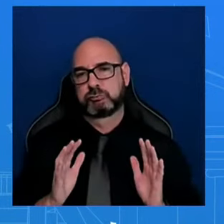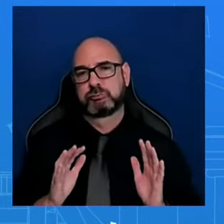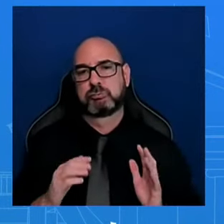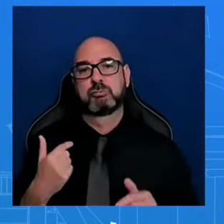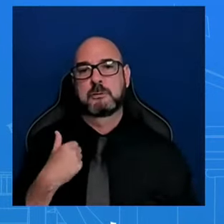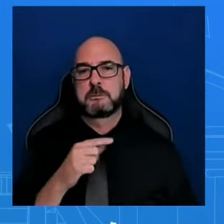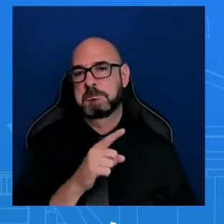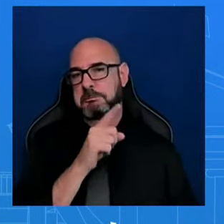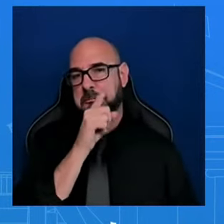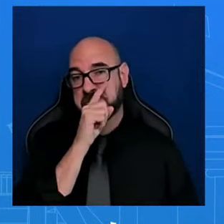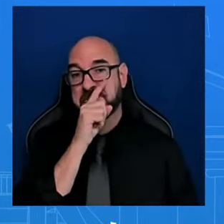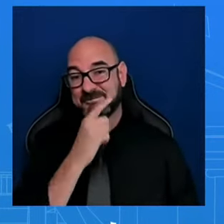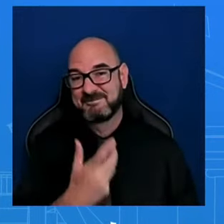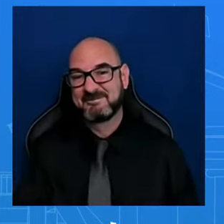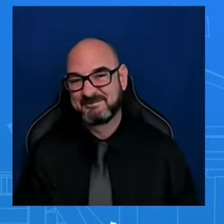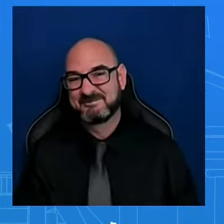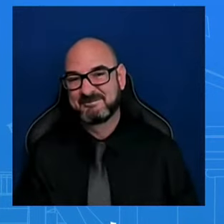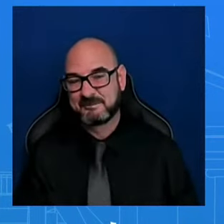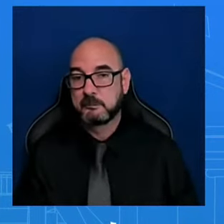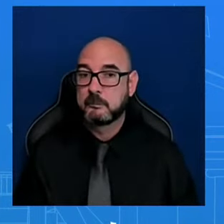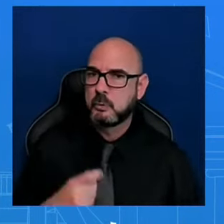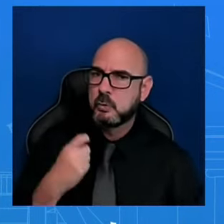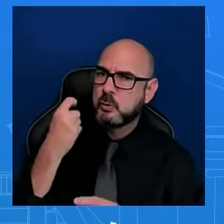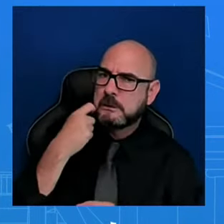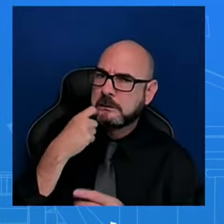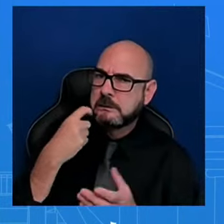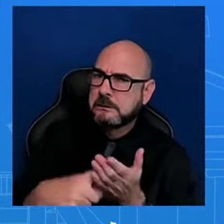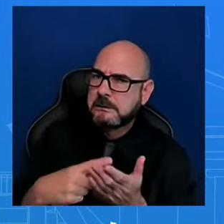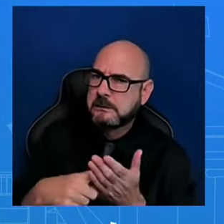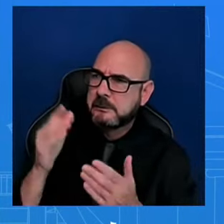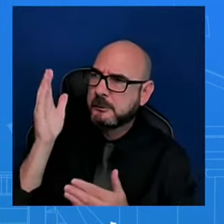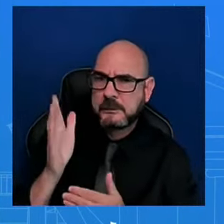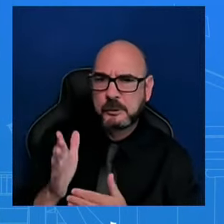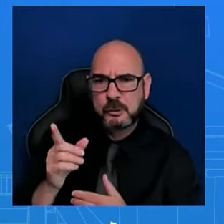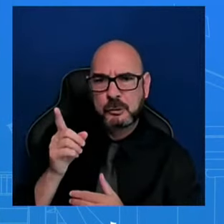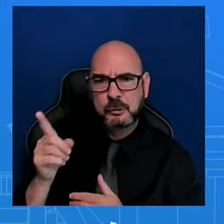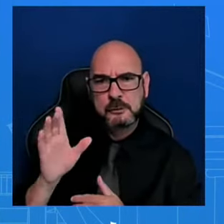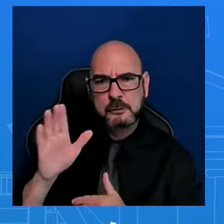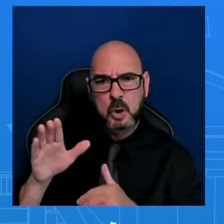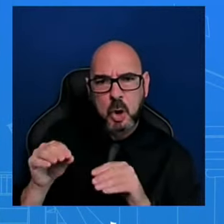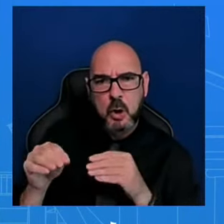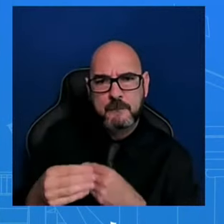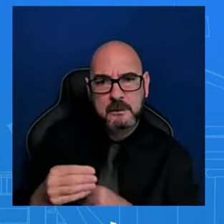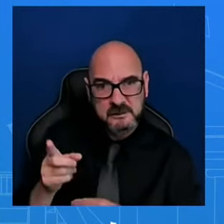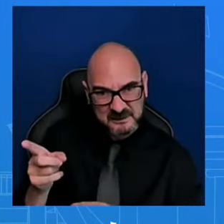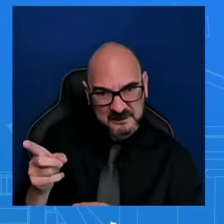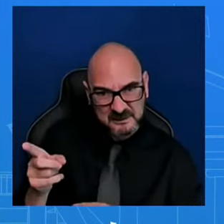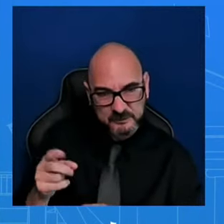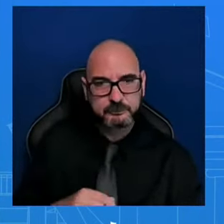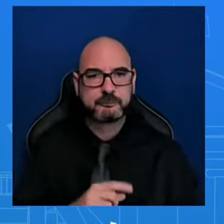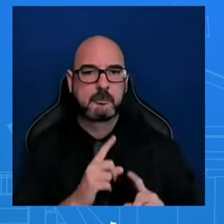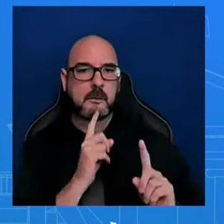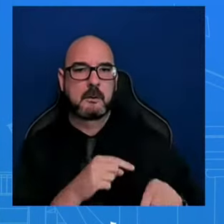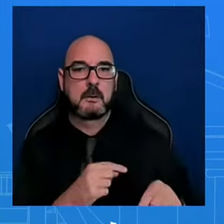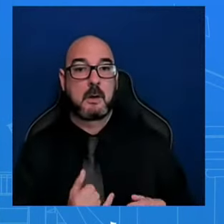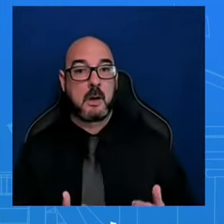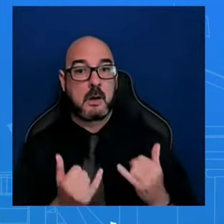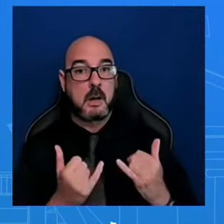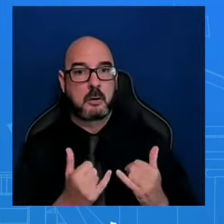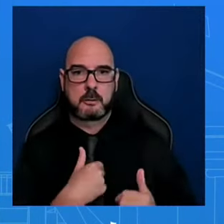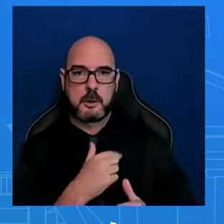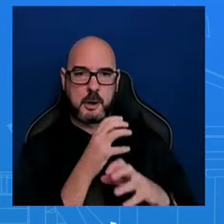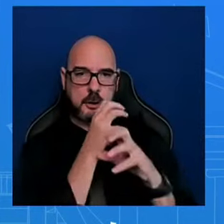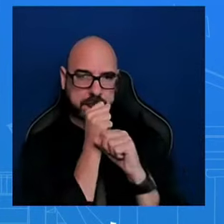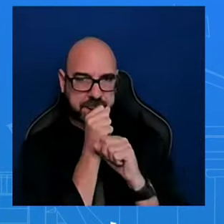that you can read I don't have anything to read out to you at this time. Obviously, our Office of Ledger Affairs is in constant communication with congressional members